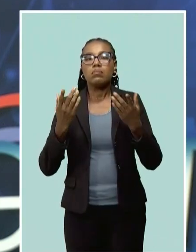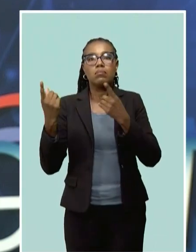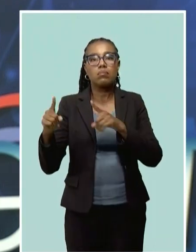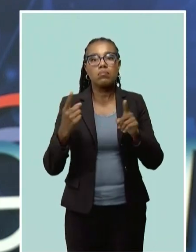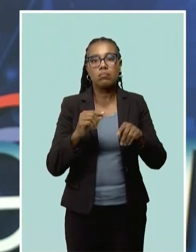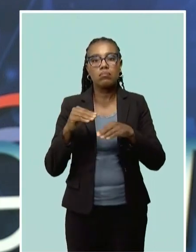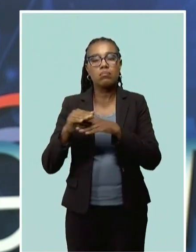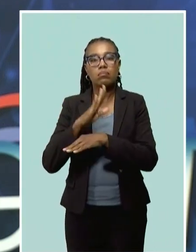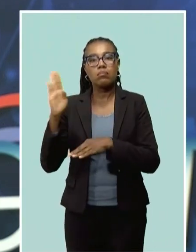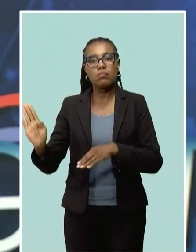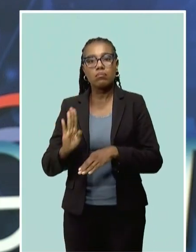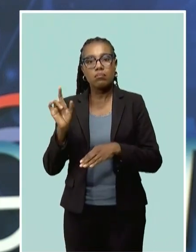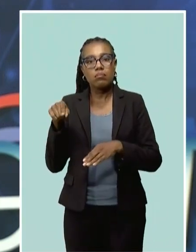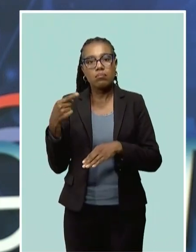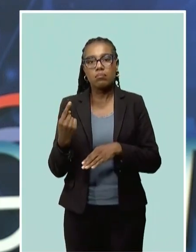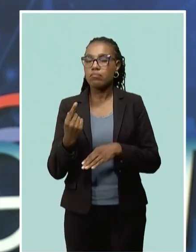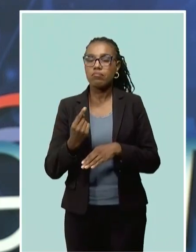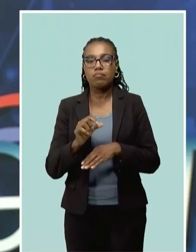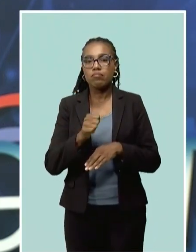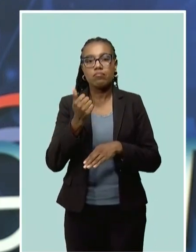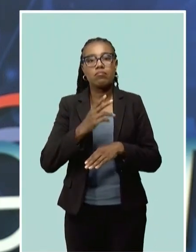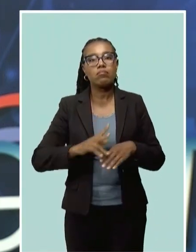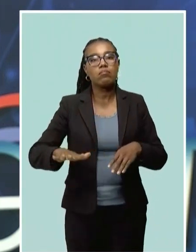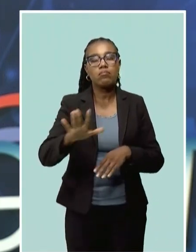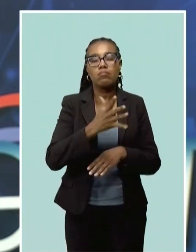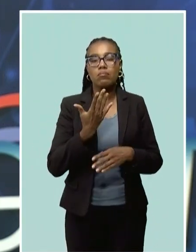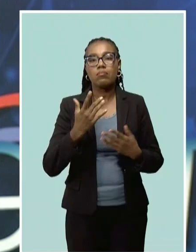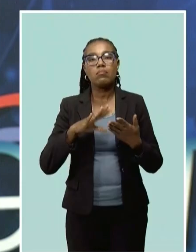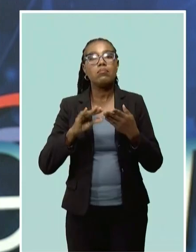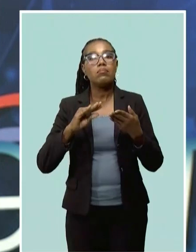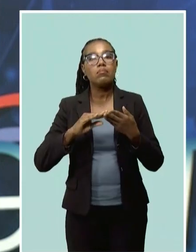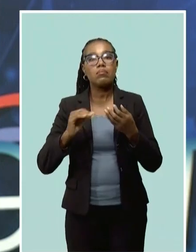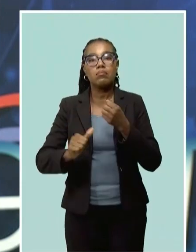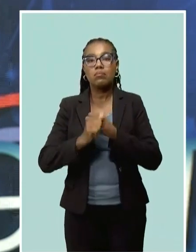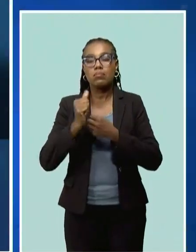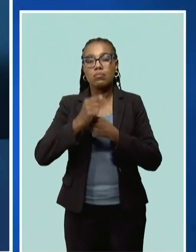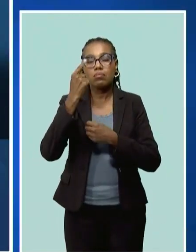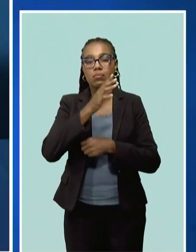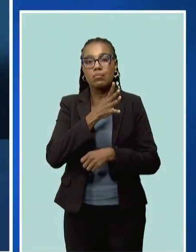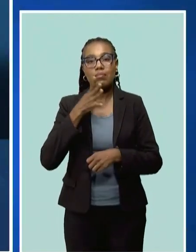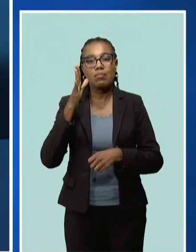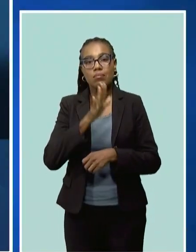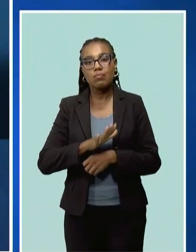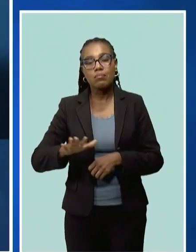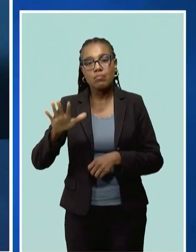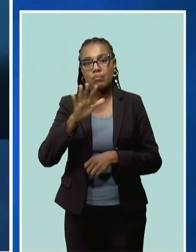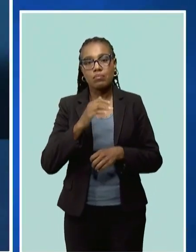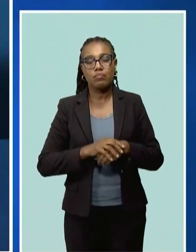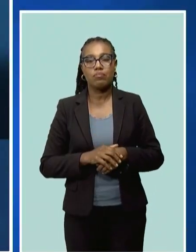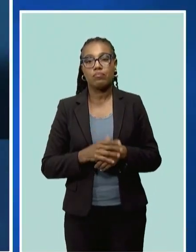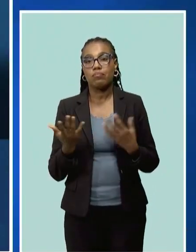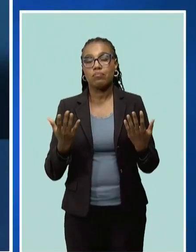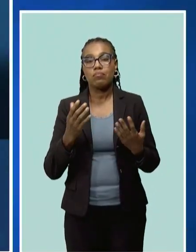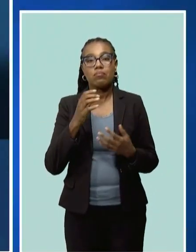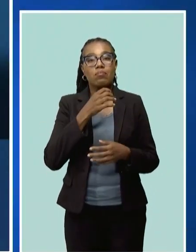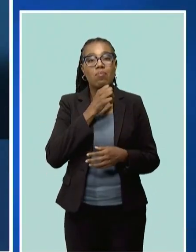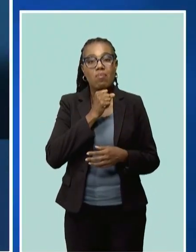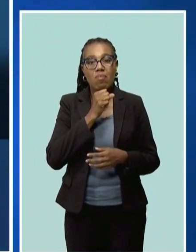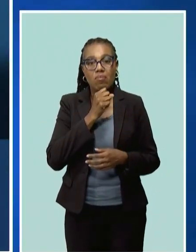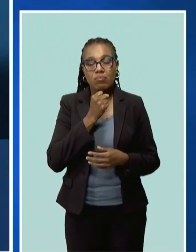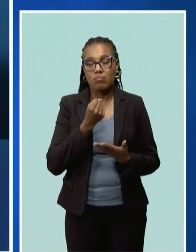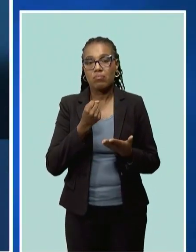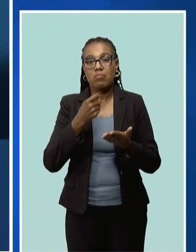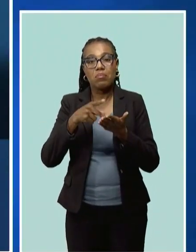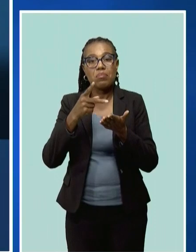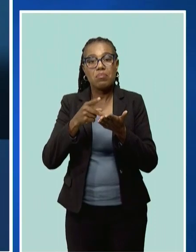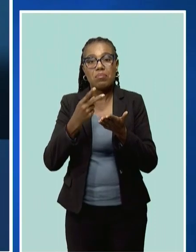alone could put the agriculture industry at risk. The price of oranges can actually increase. The oranges, of course,